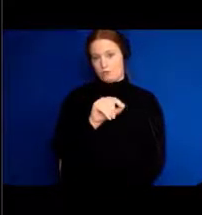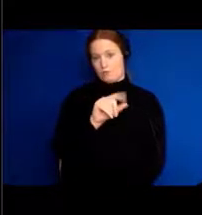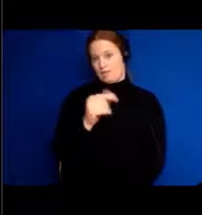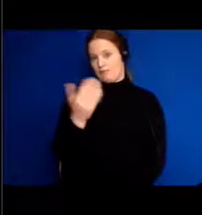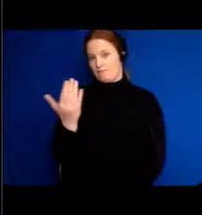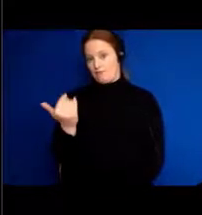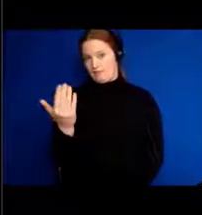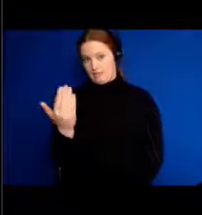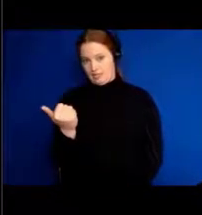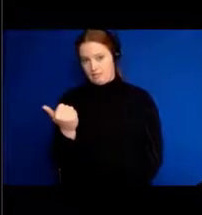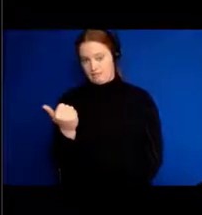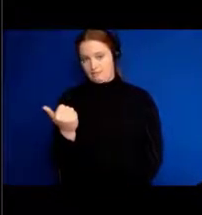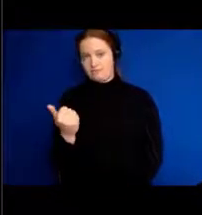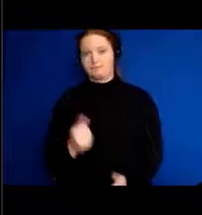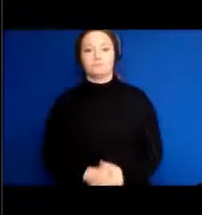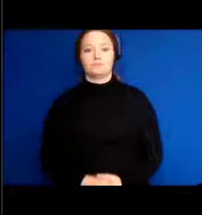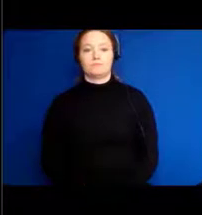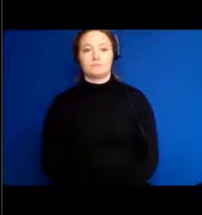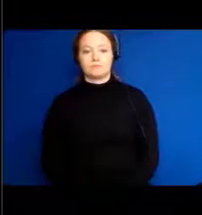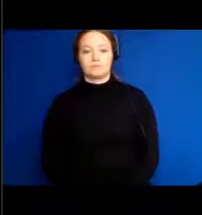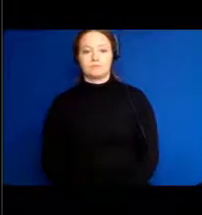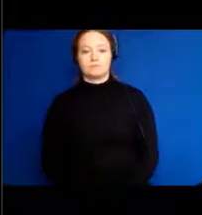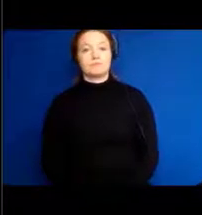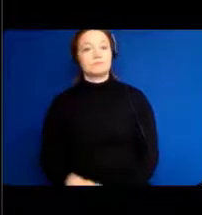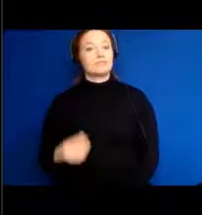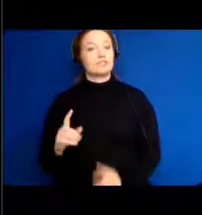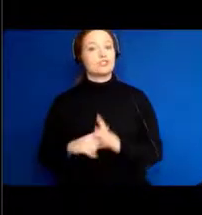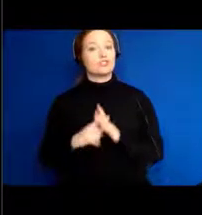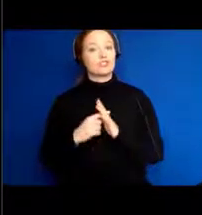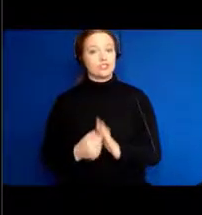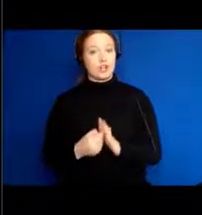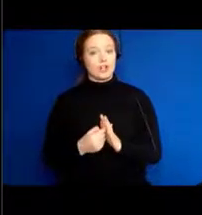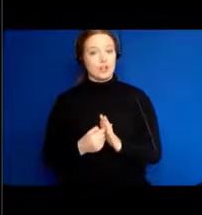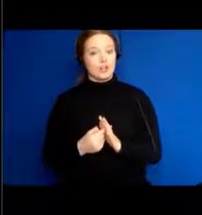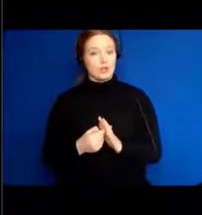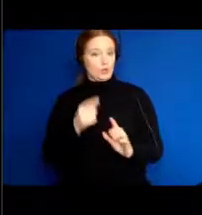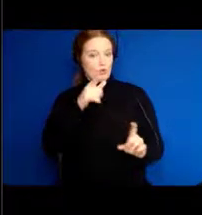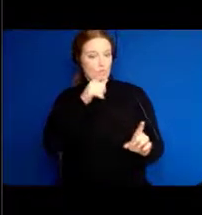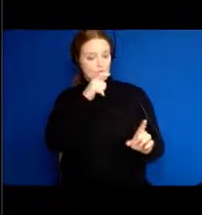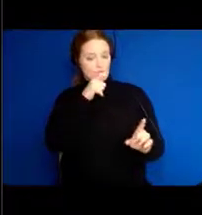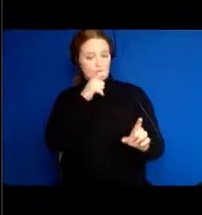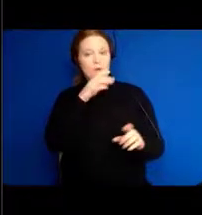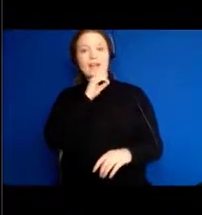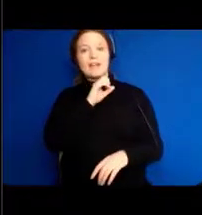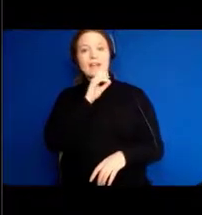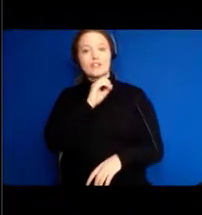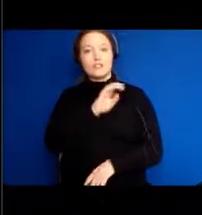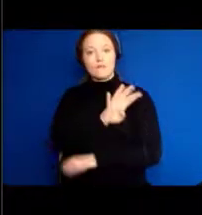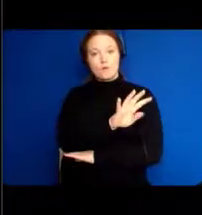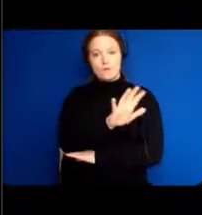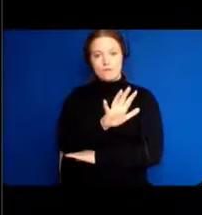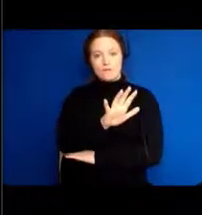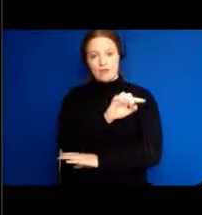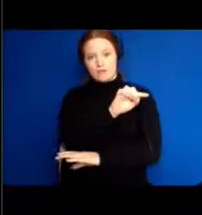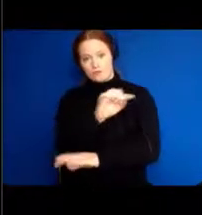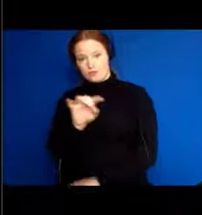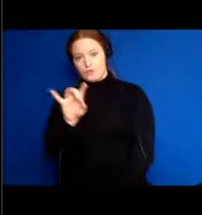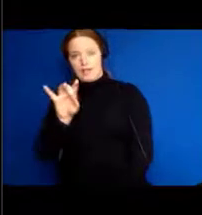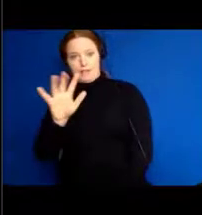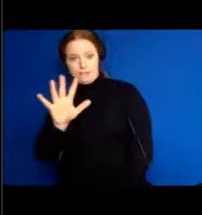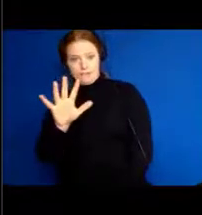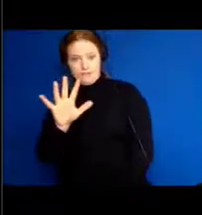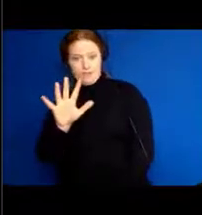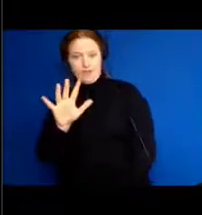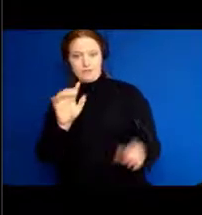at the beginning, people who were 45 to 85 years old, 30,000 people living in 10 different